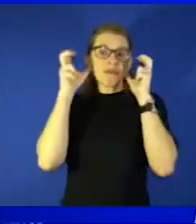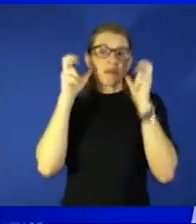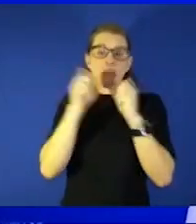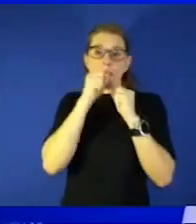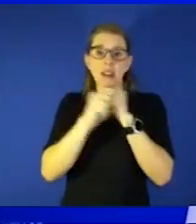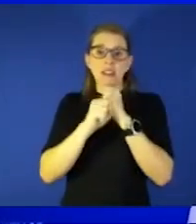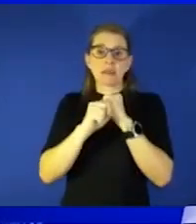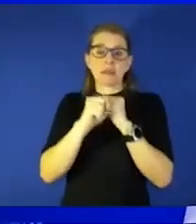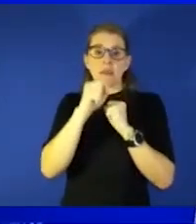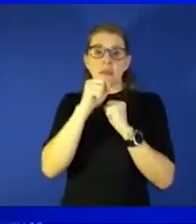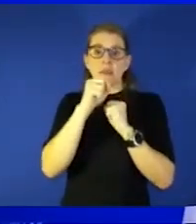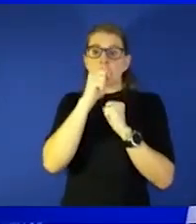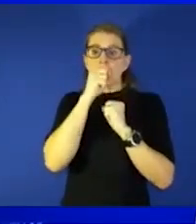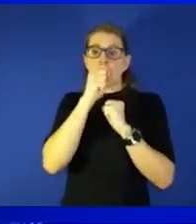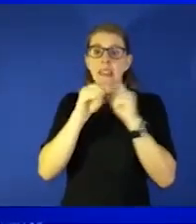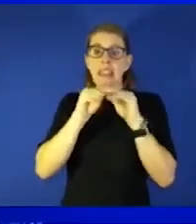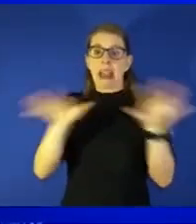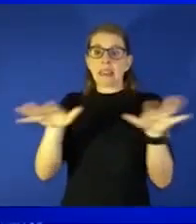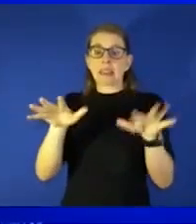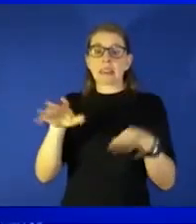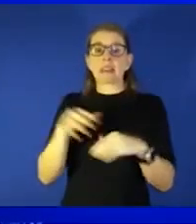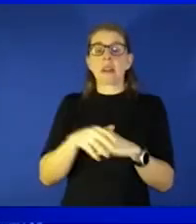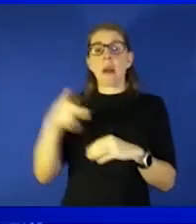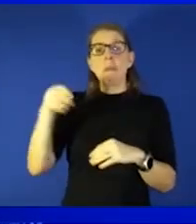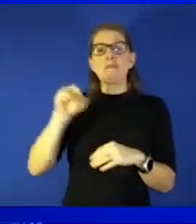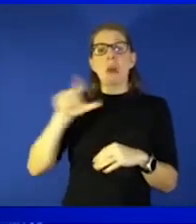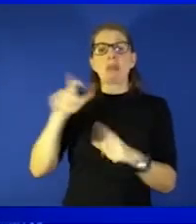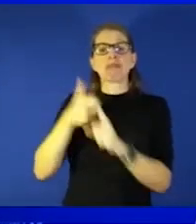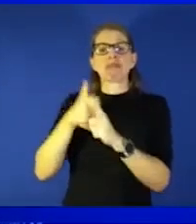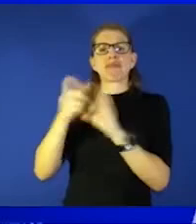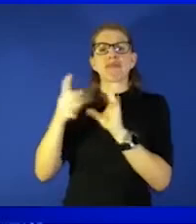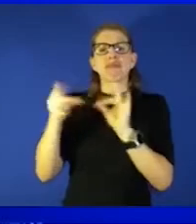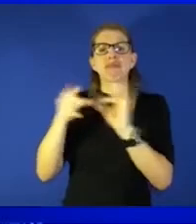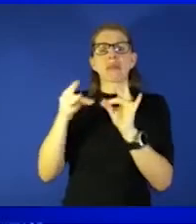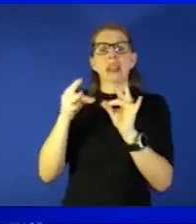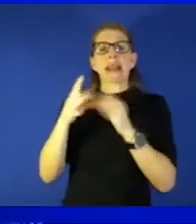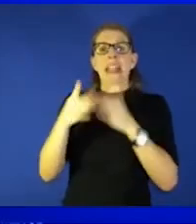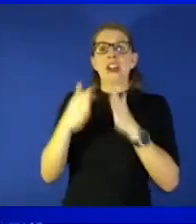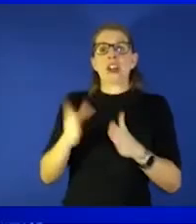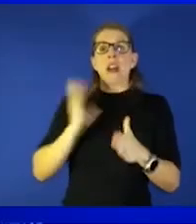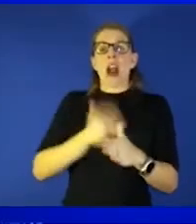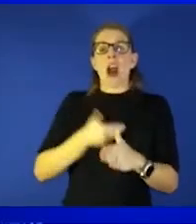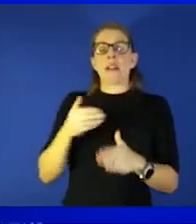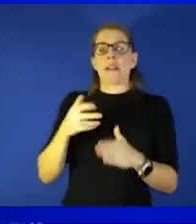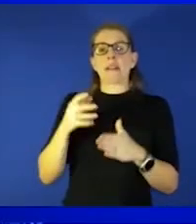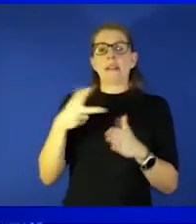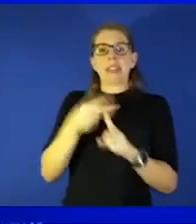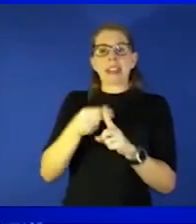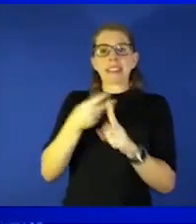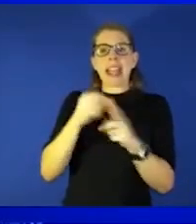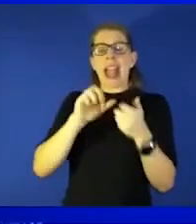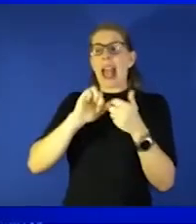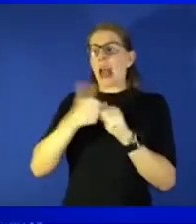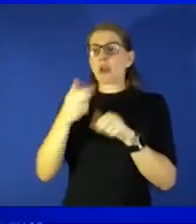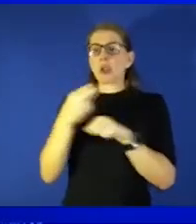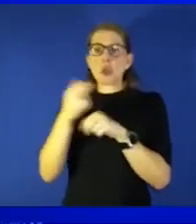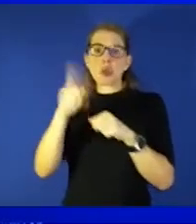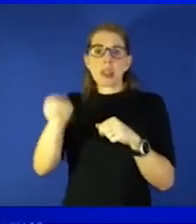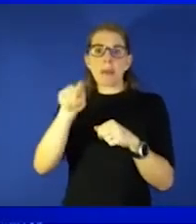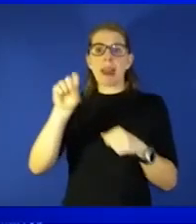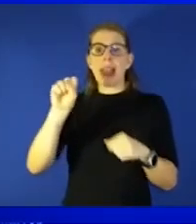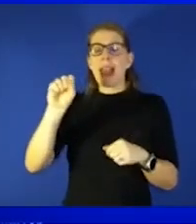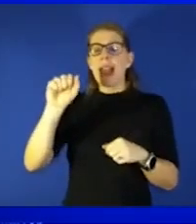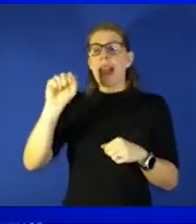speaking who is one of the leaders in our vaccine um and how we use them and with ACIP and all that nature magazine